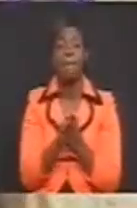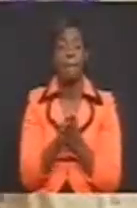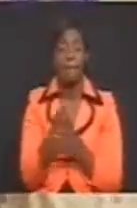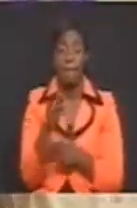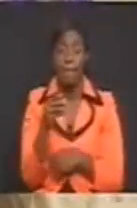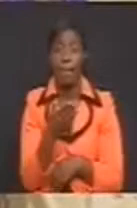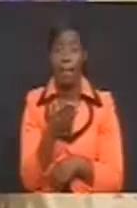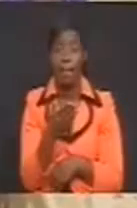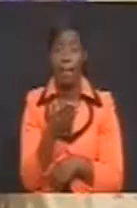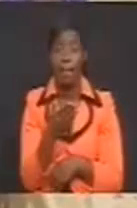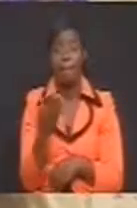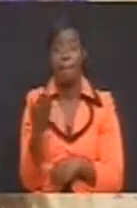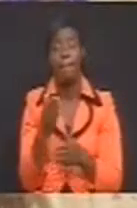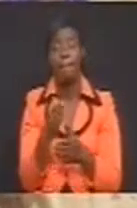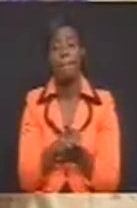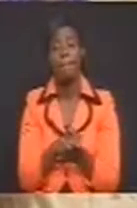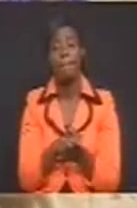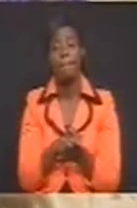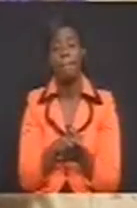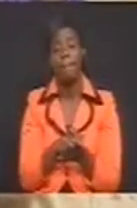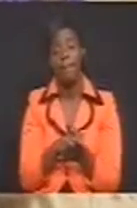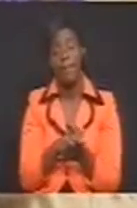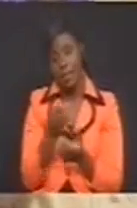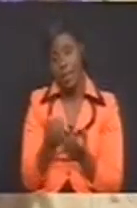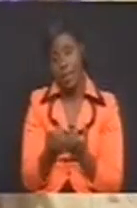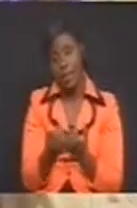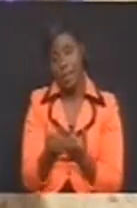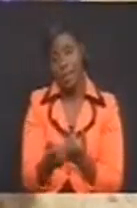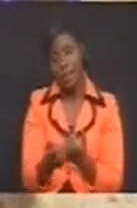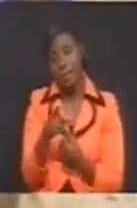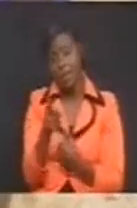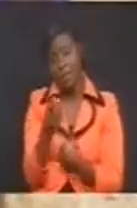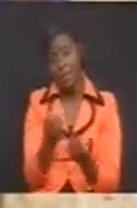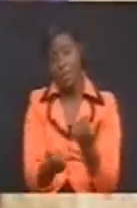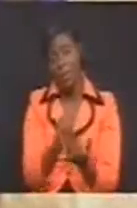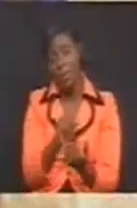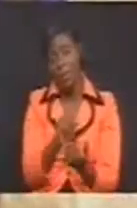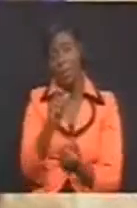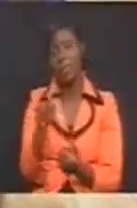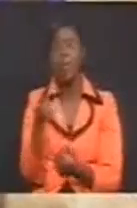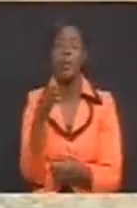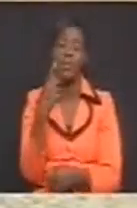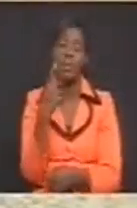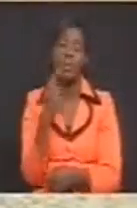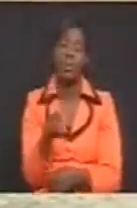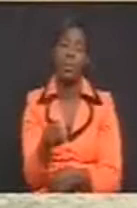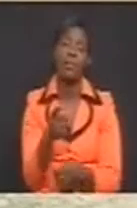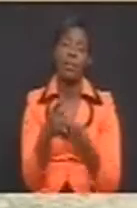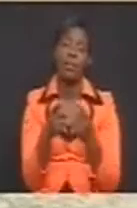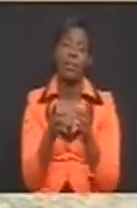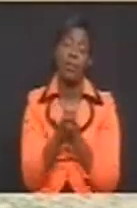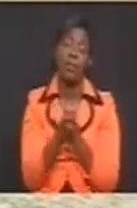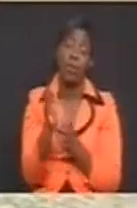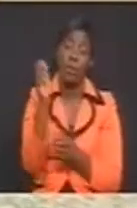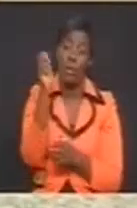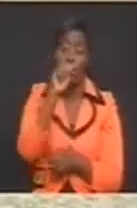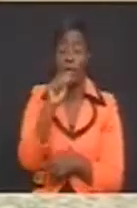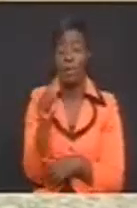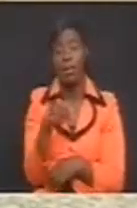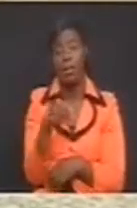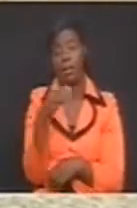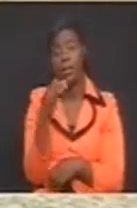primary school-going child, while 7-day-going children get 600 kwacha each. That is Shumana,